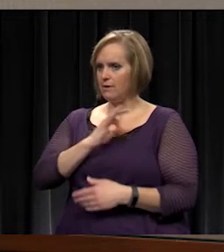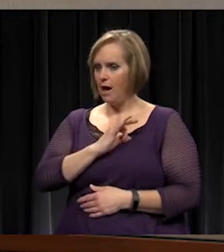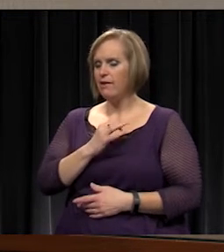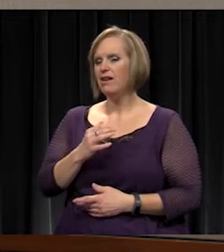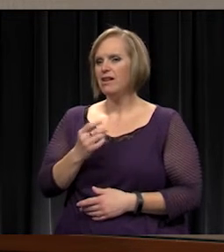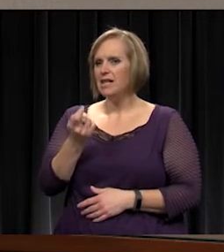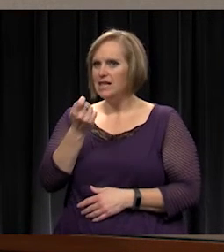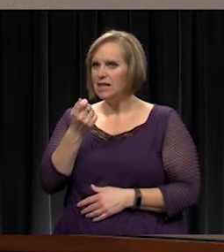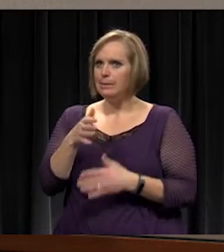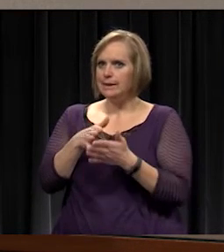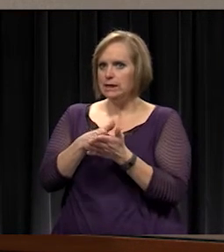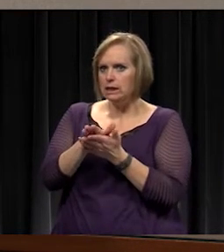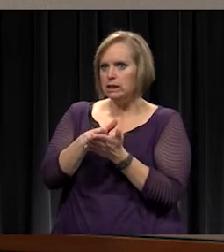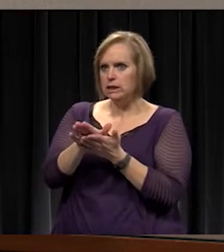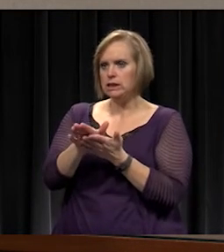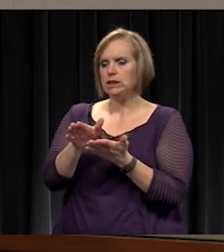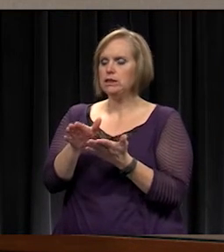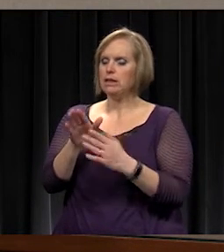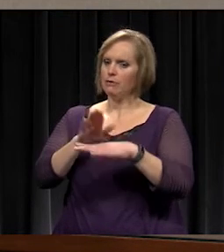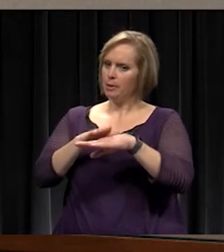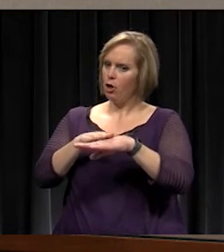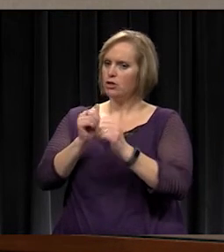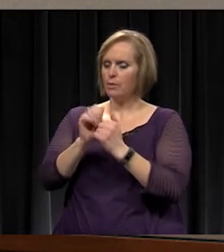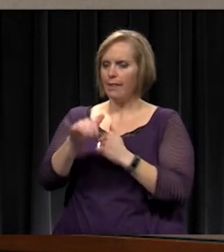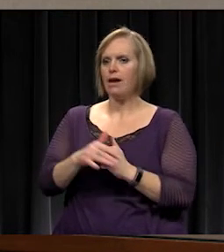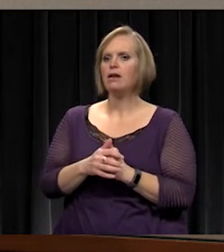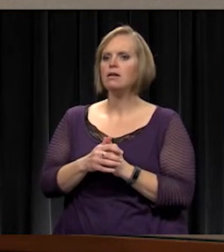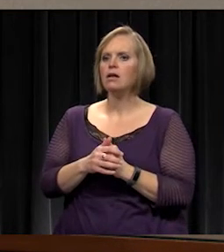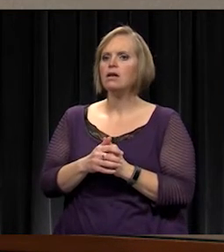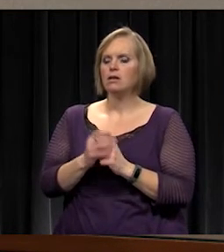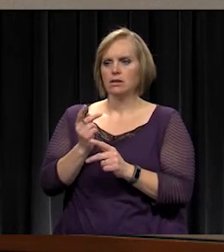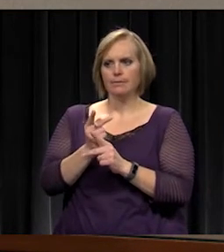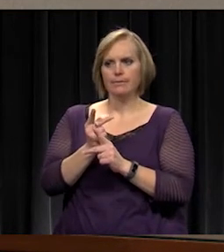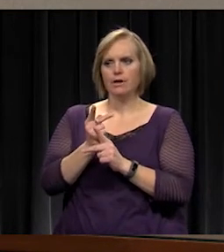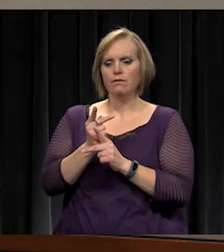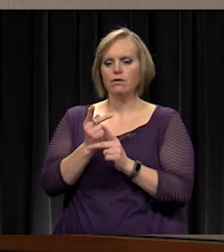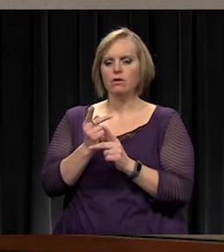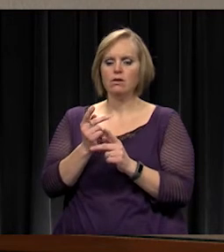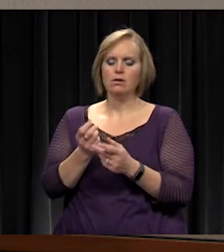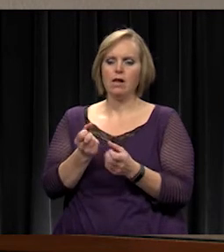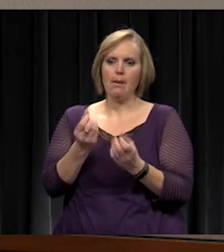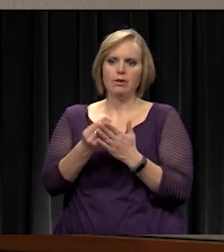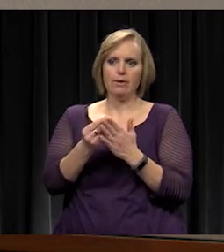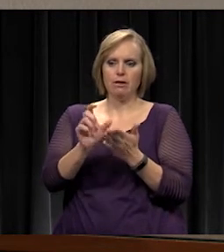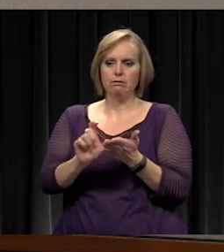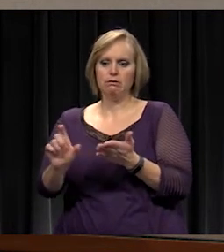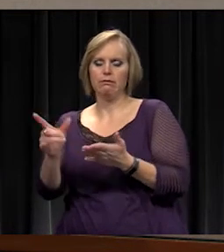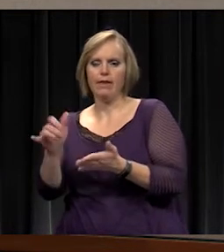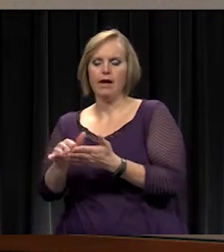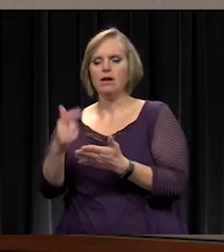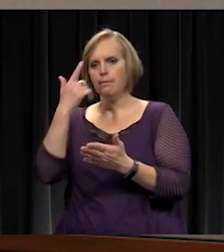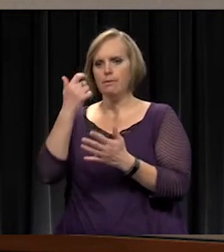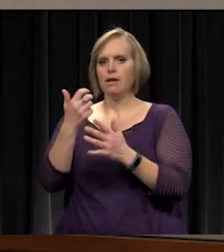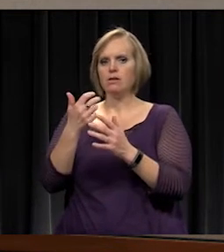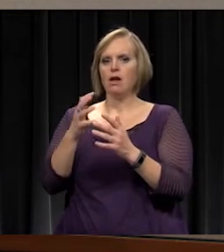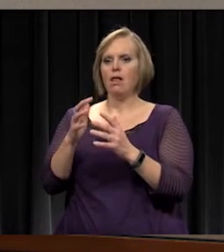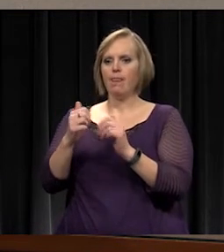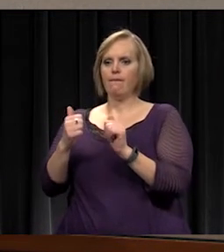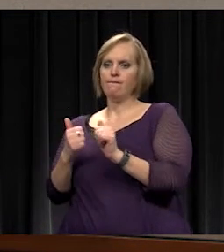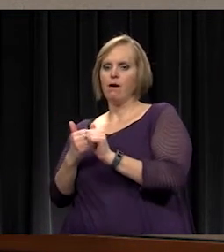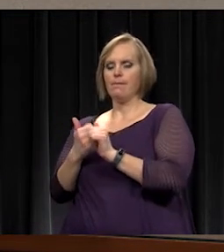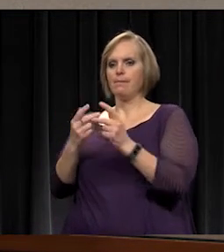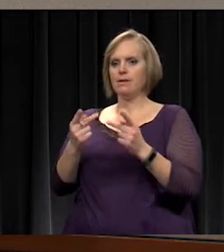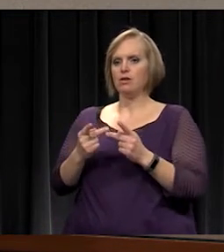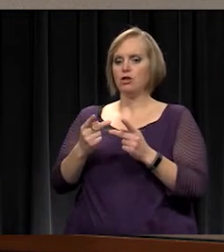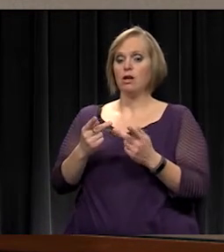slippery slope that we're trying to be cautious about for two reasons. As I've told the board, the fallback position, not knowing what a new funding